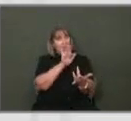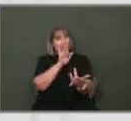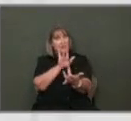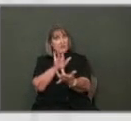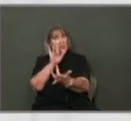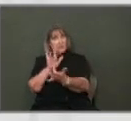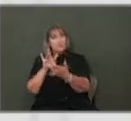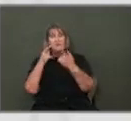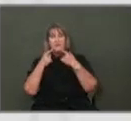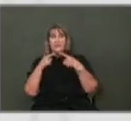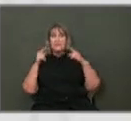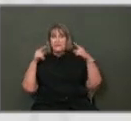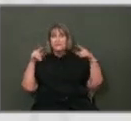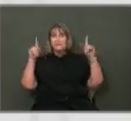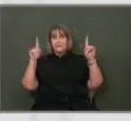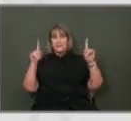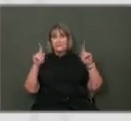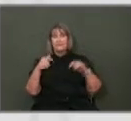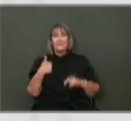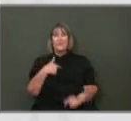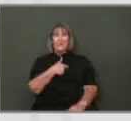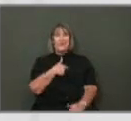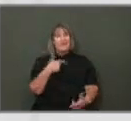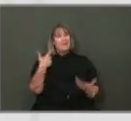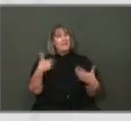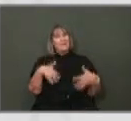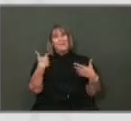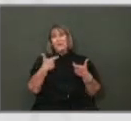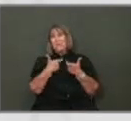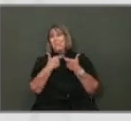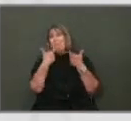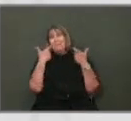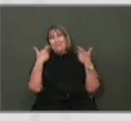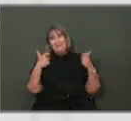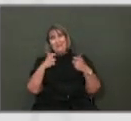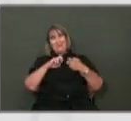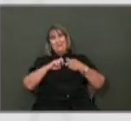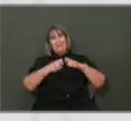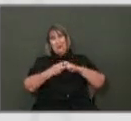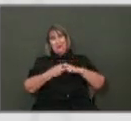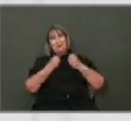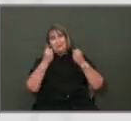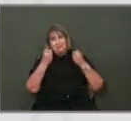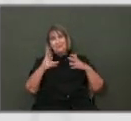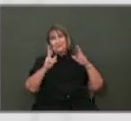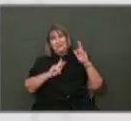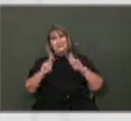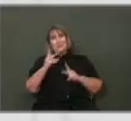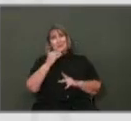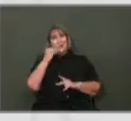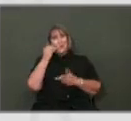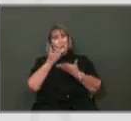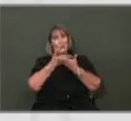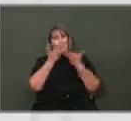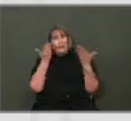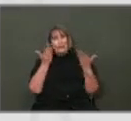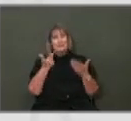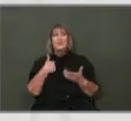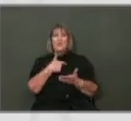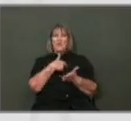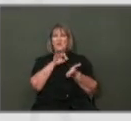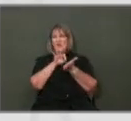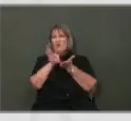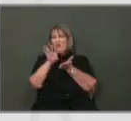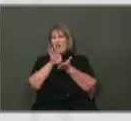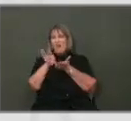We have a tremendous homeless issue in San Antonio. It is, you we do a point-in-time count every